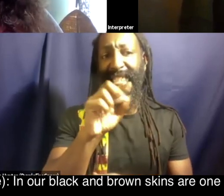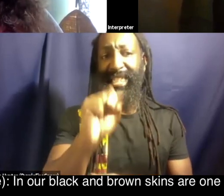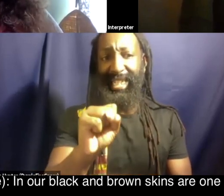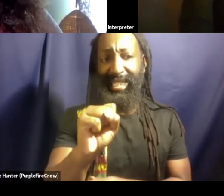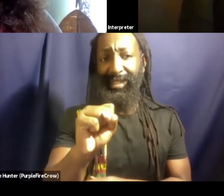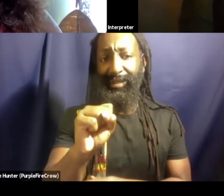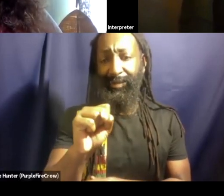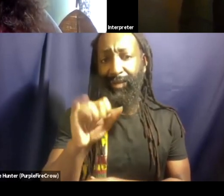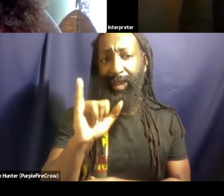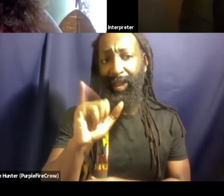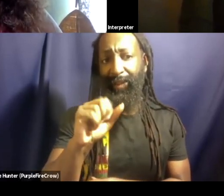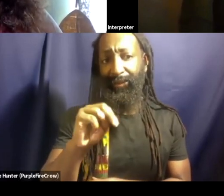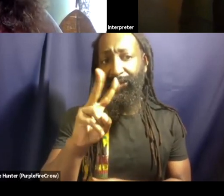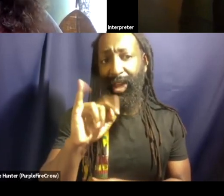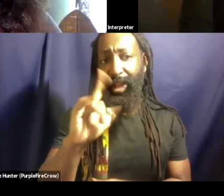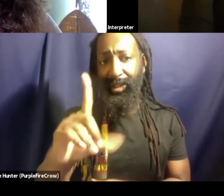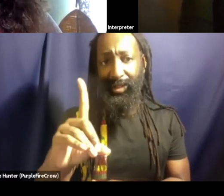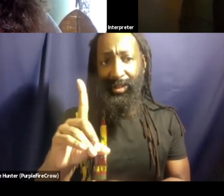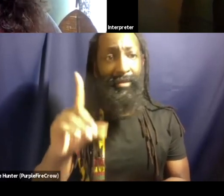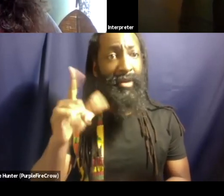really um